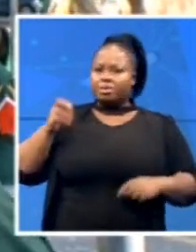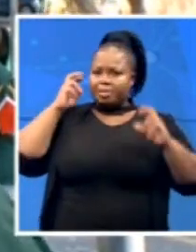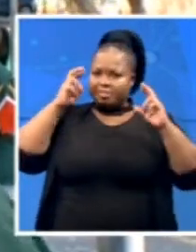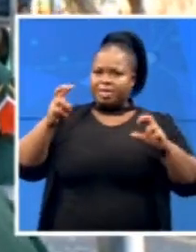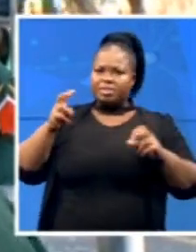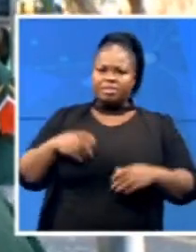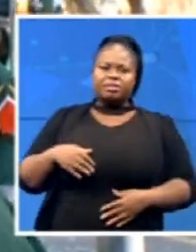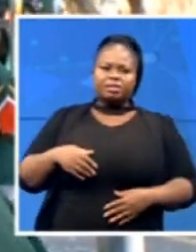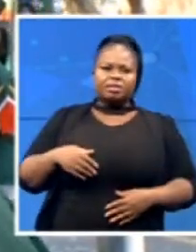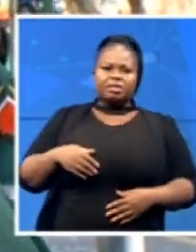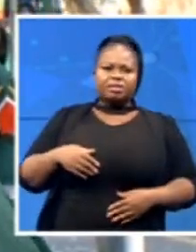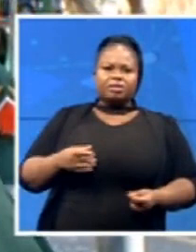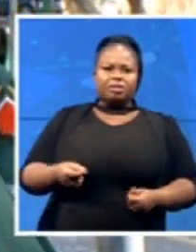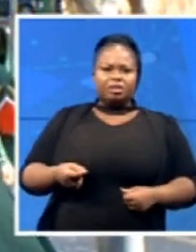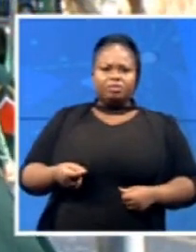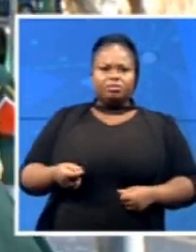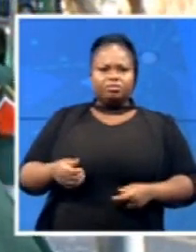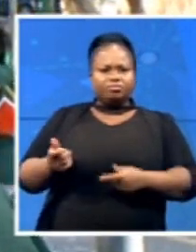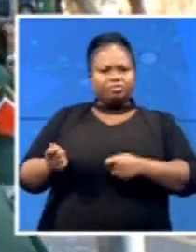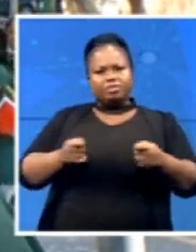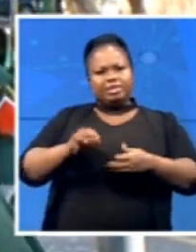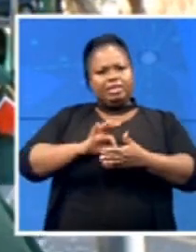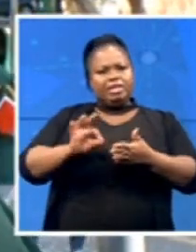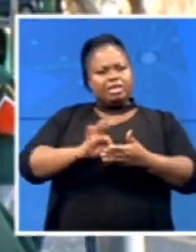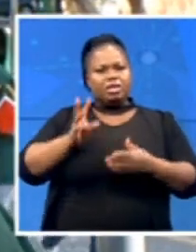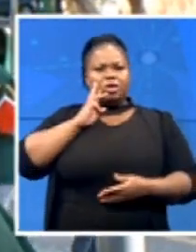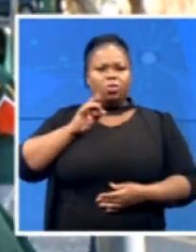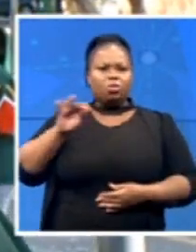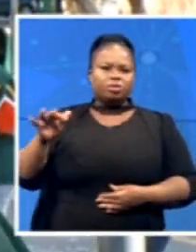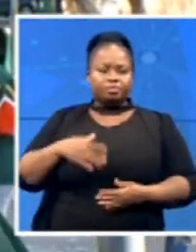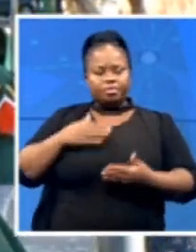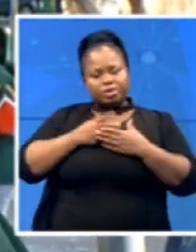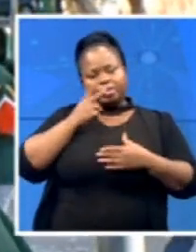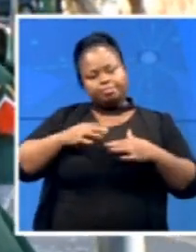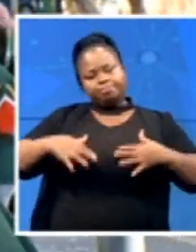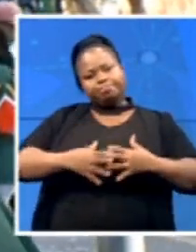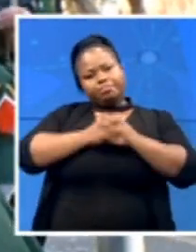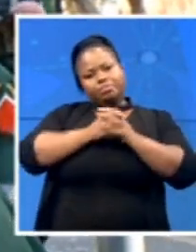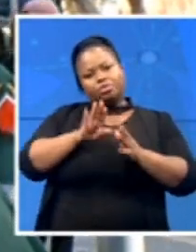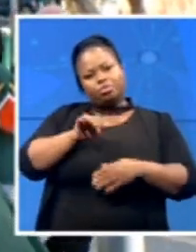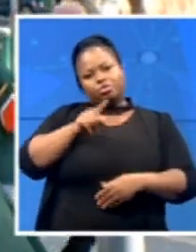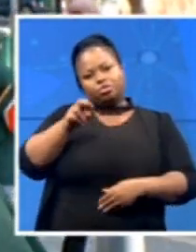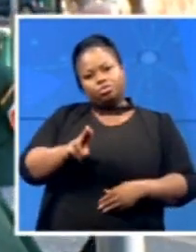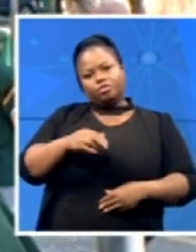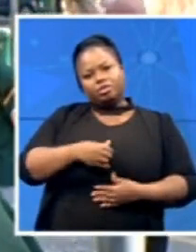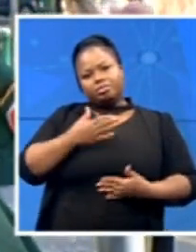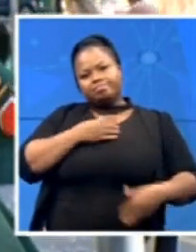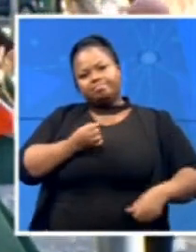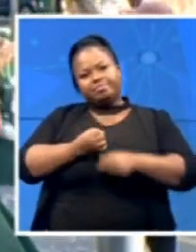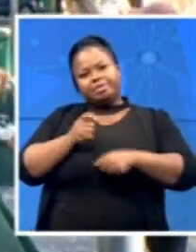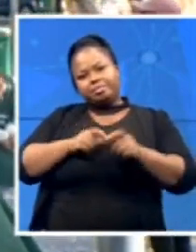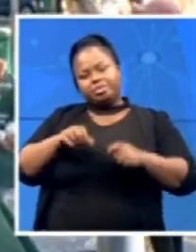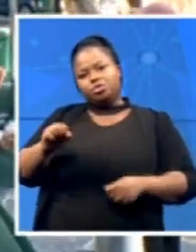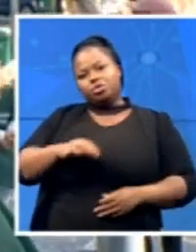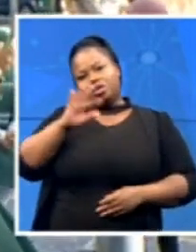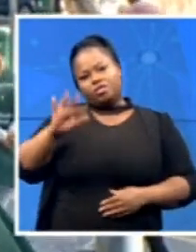along with clean drinking water. So we can see the spirit of Ubuntu following amongst our South Africans. Our countrymen are coming